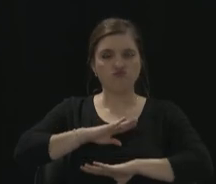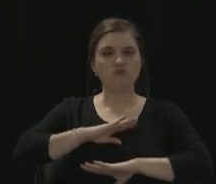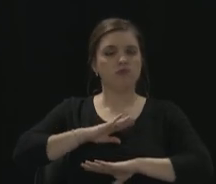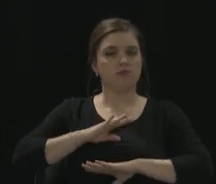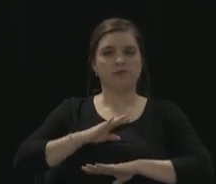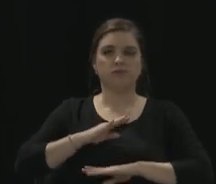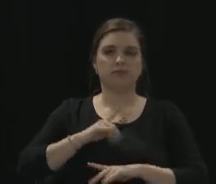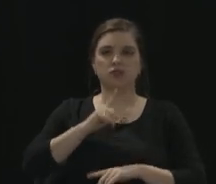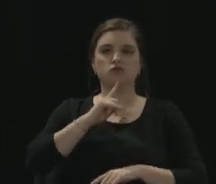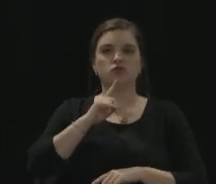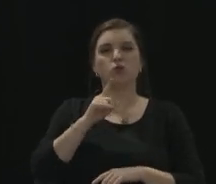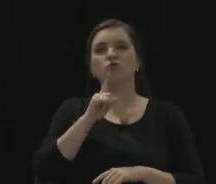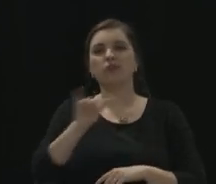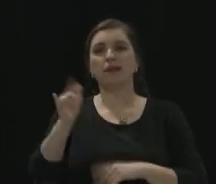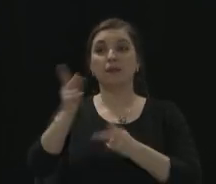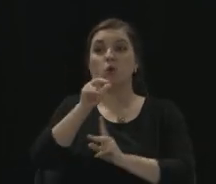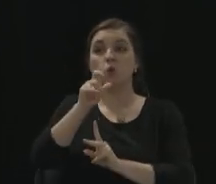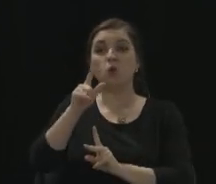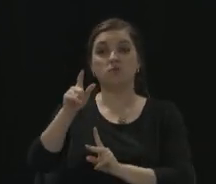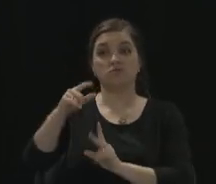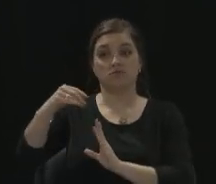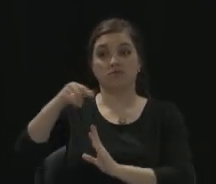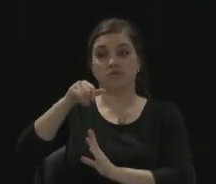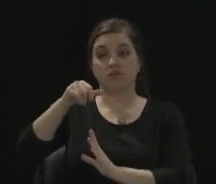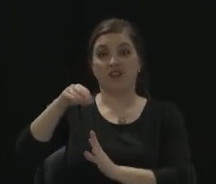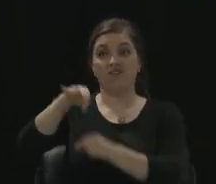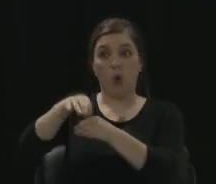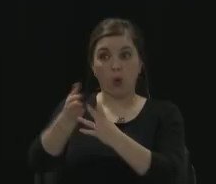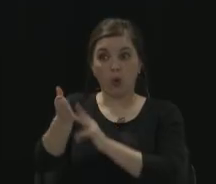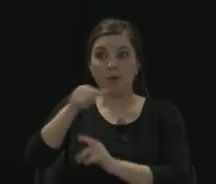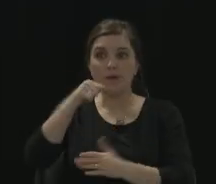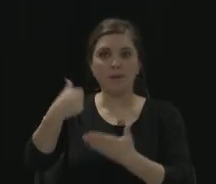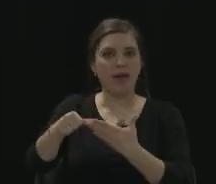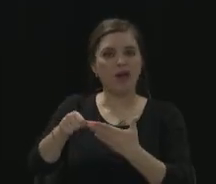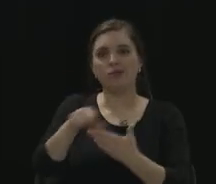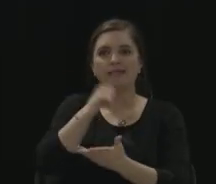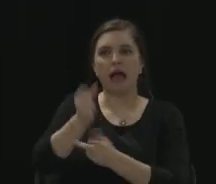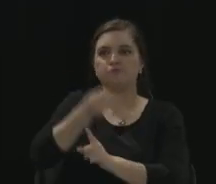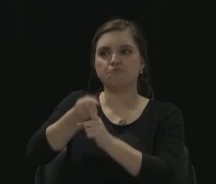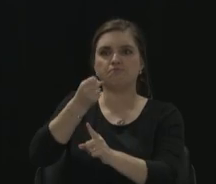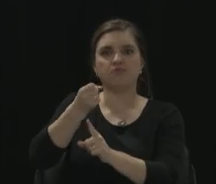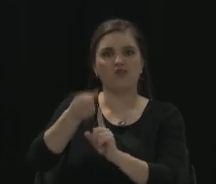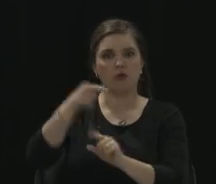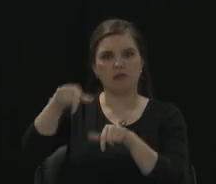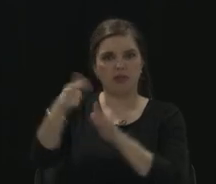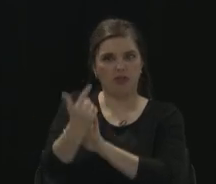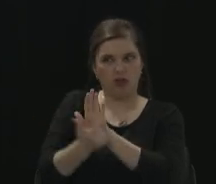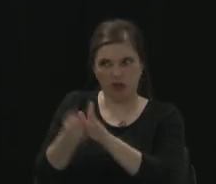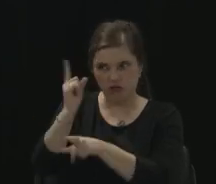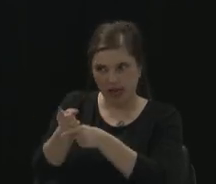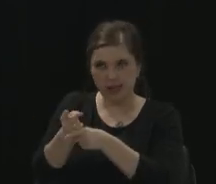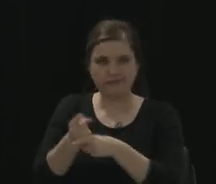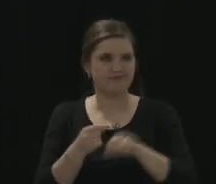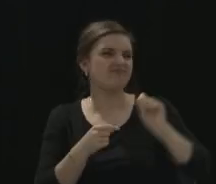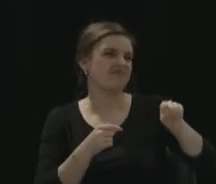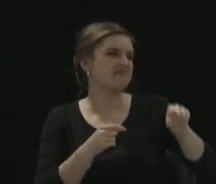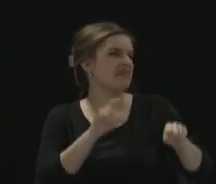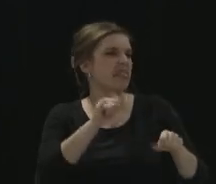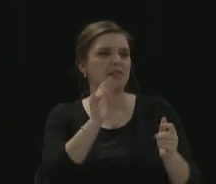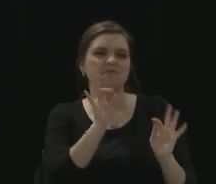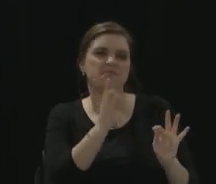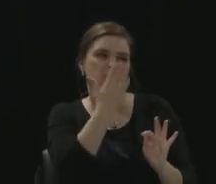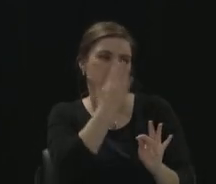making some restrictions but within reason. And that's a great summary of it. That's exactly right. A lot of it where it's being